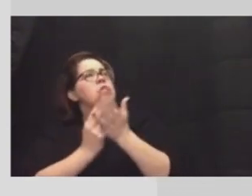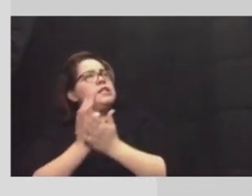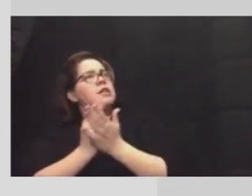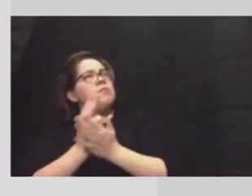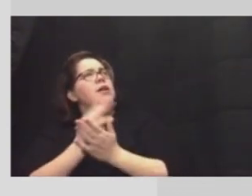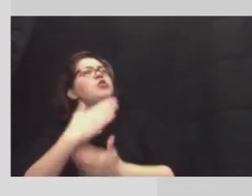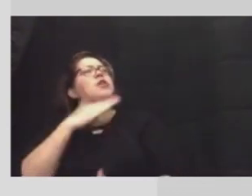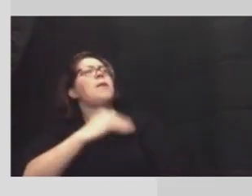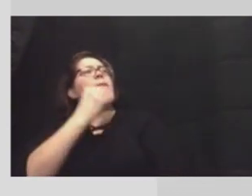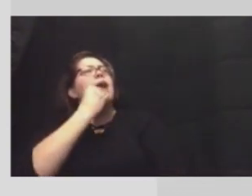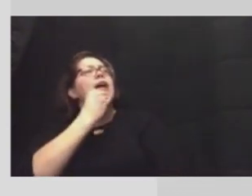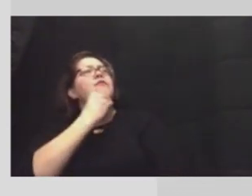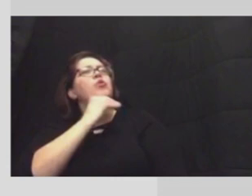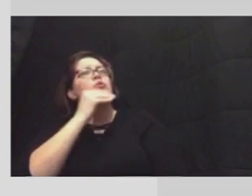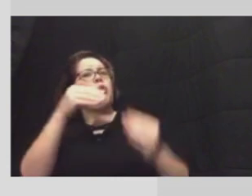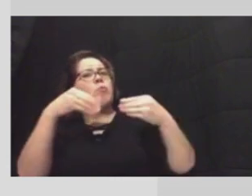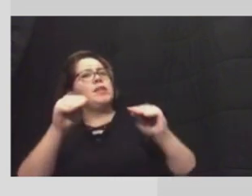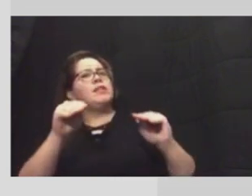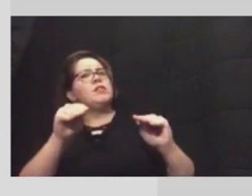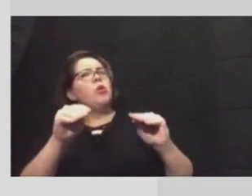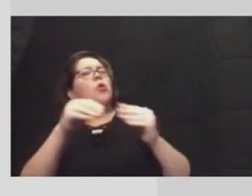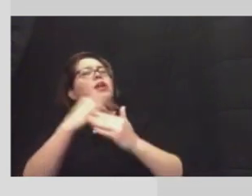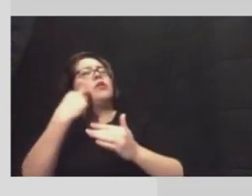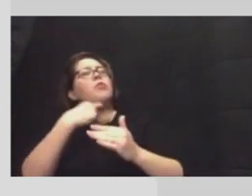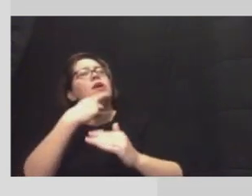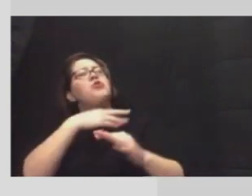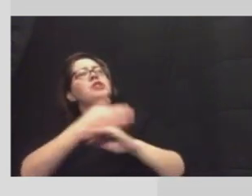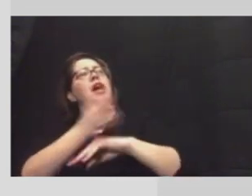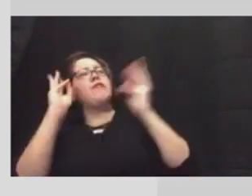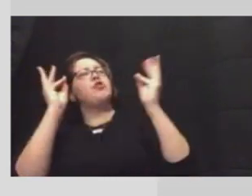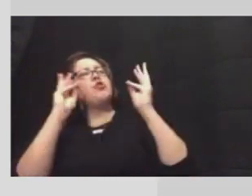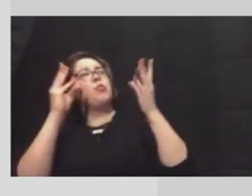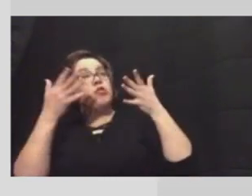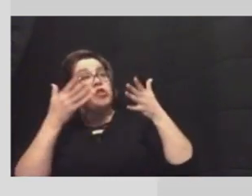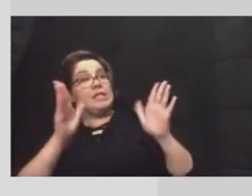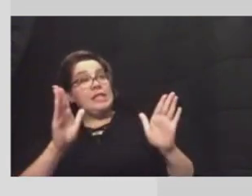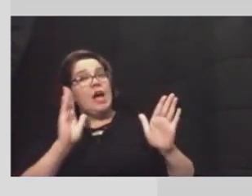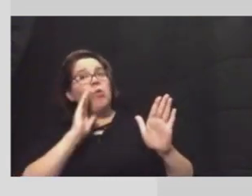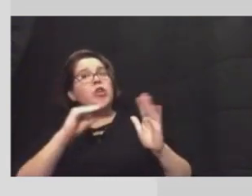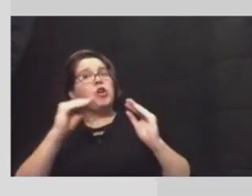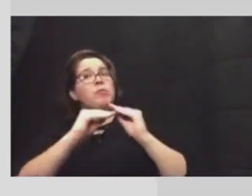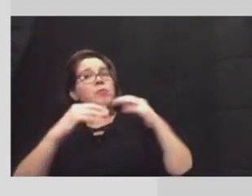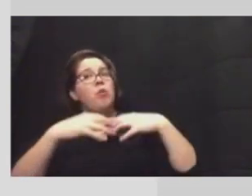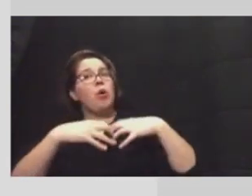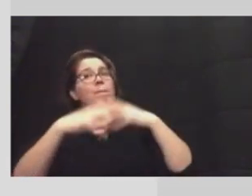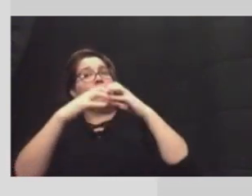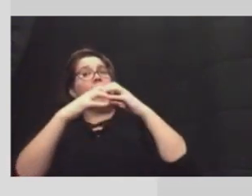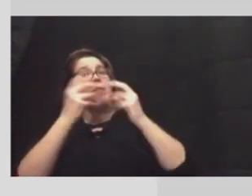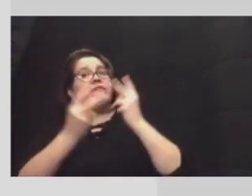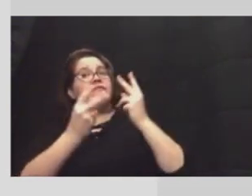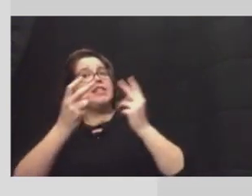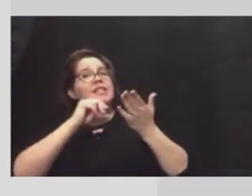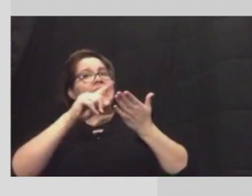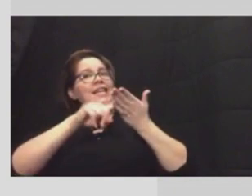food won't be sold at restaurants once the weather passes and will there be more pop-up visits and inspections